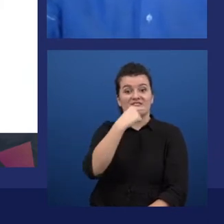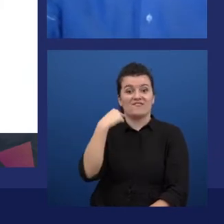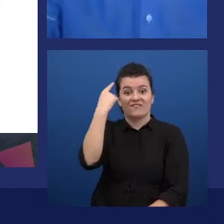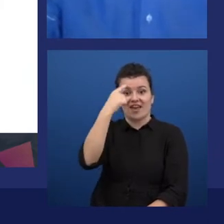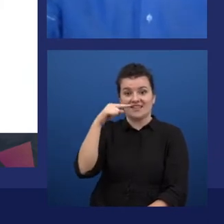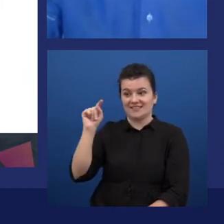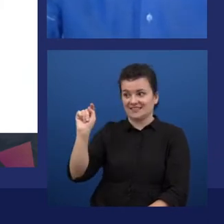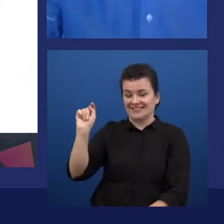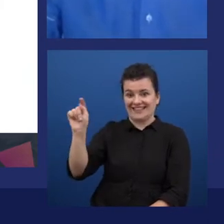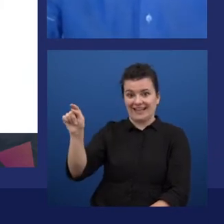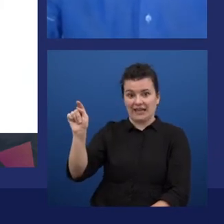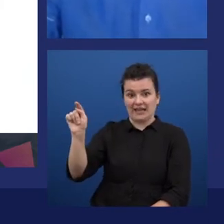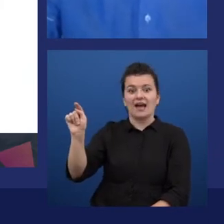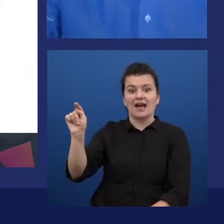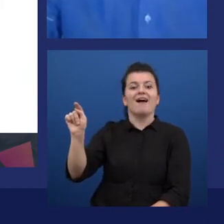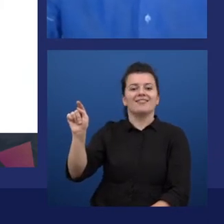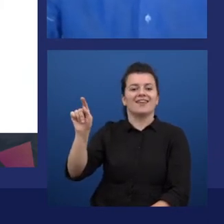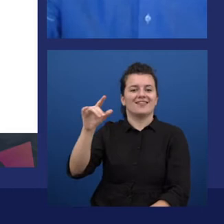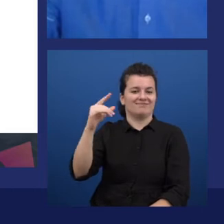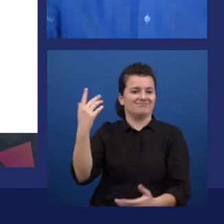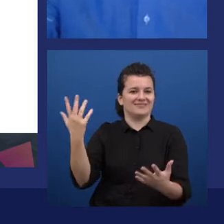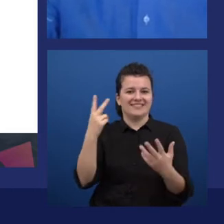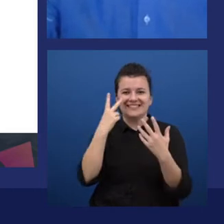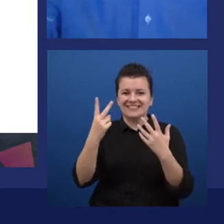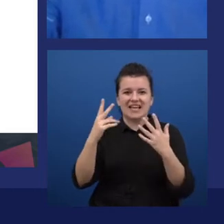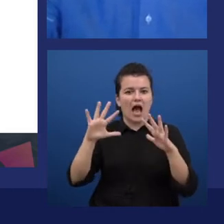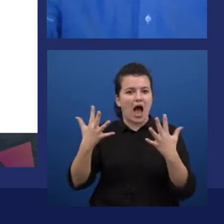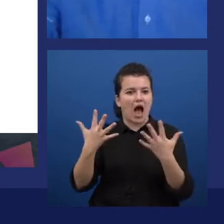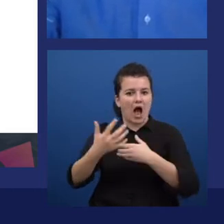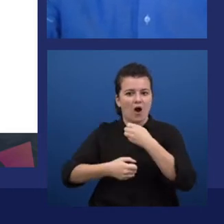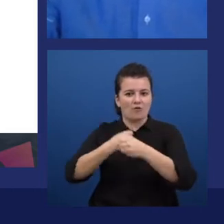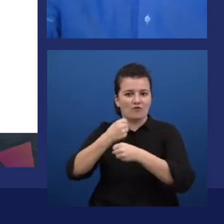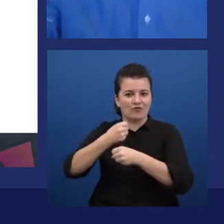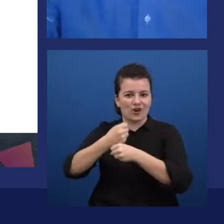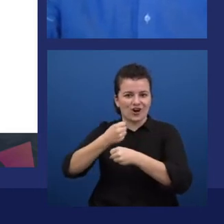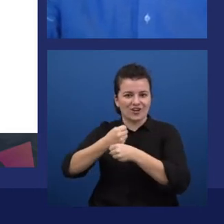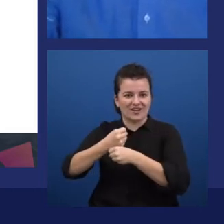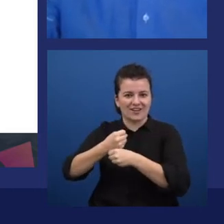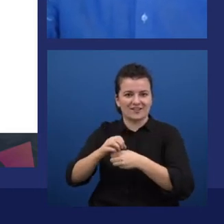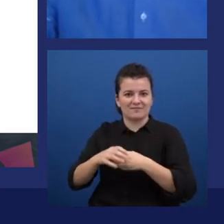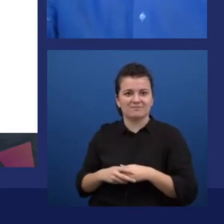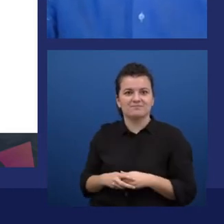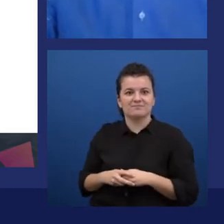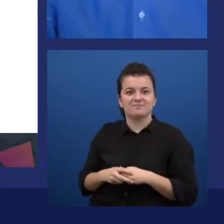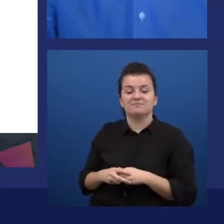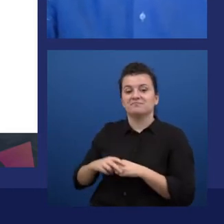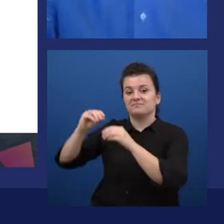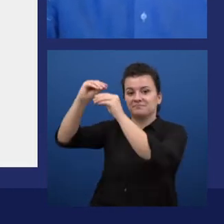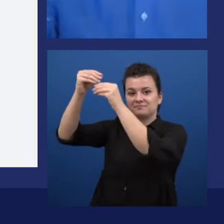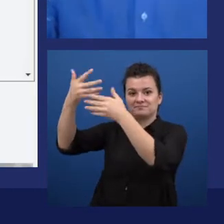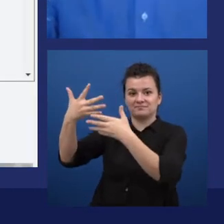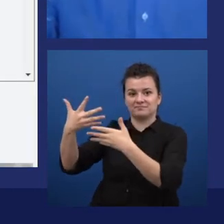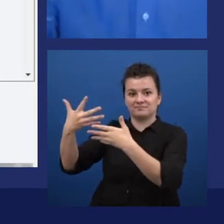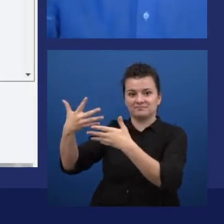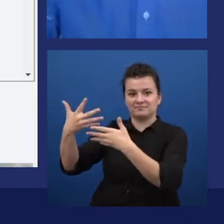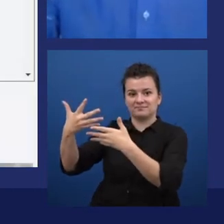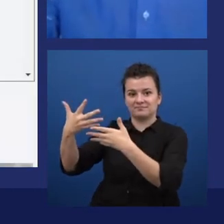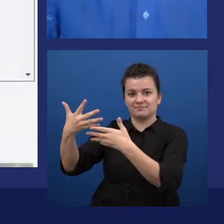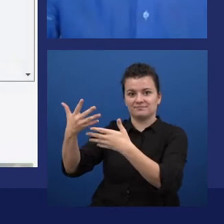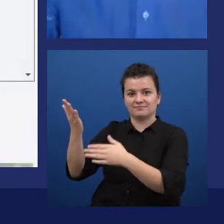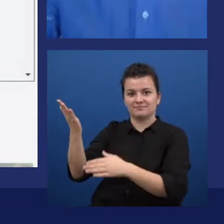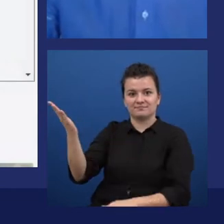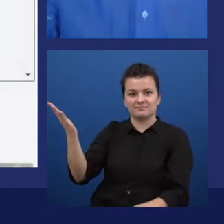how that works. Let me just switch here so we can get more attributes. And as you can see, there is